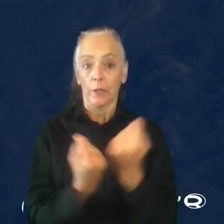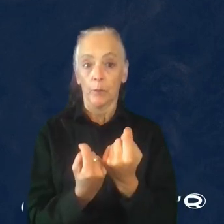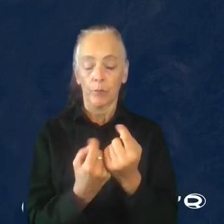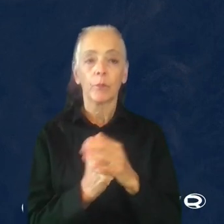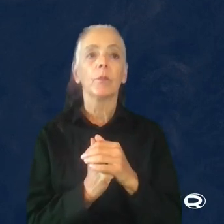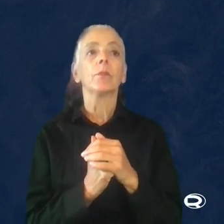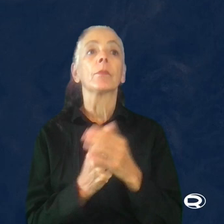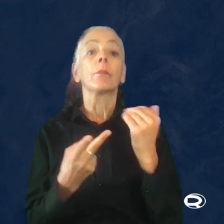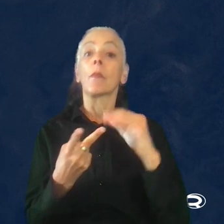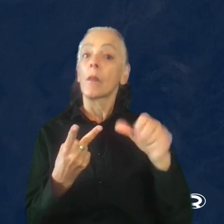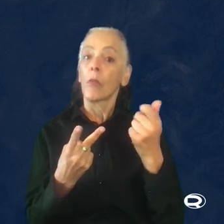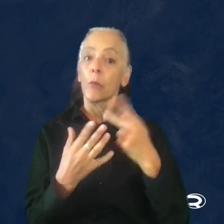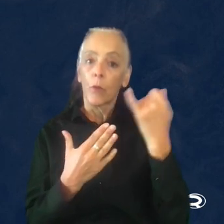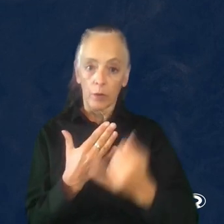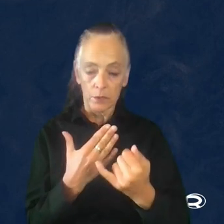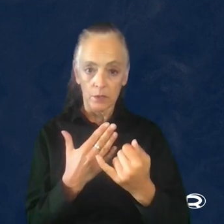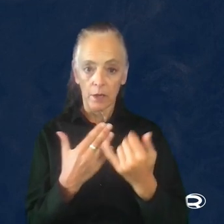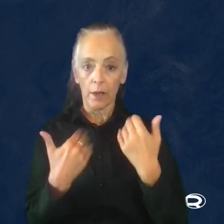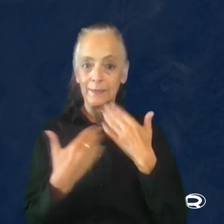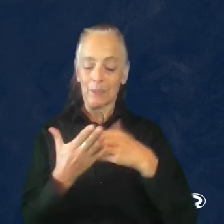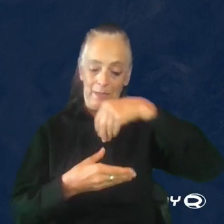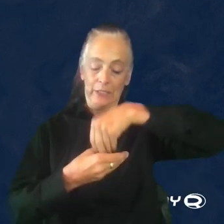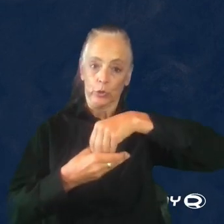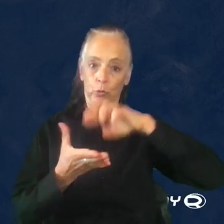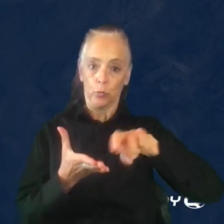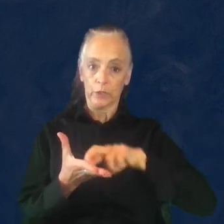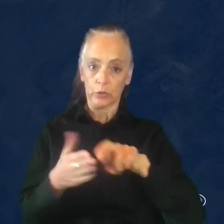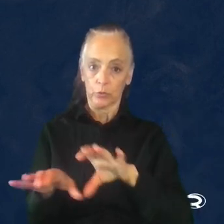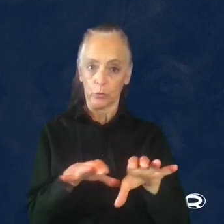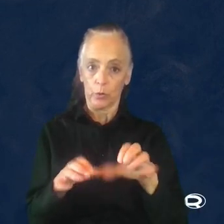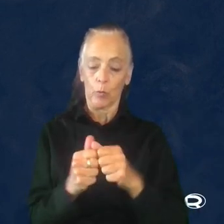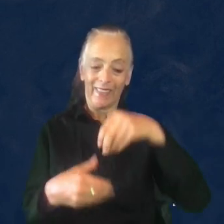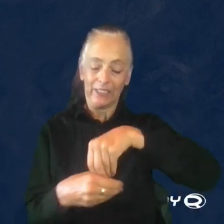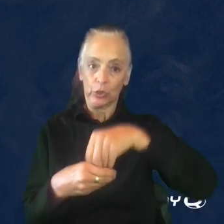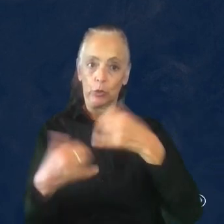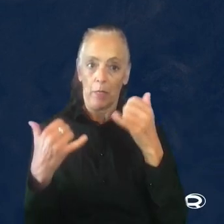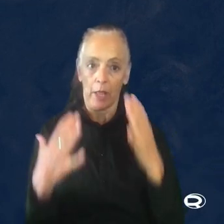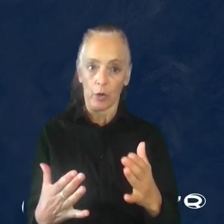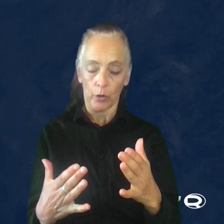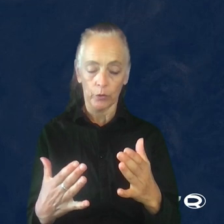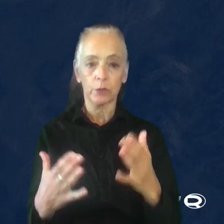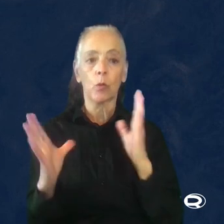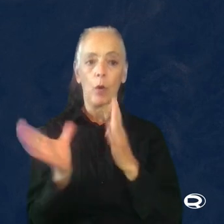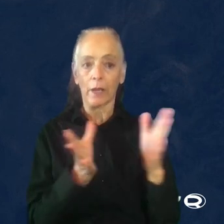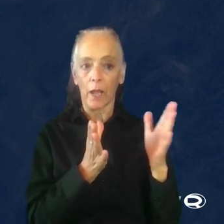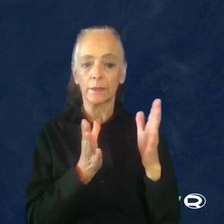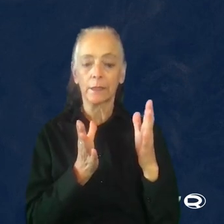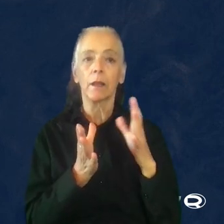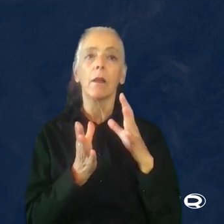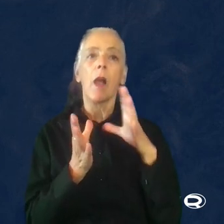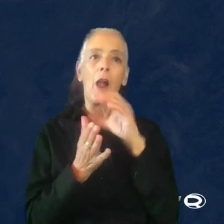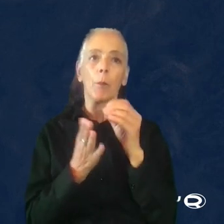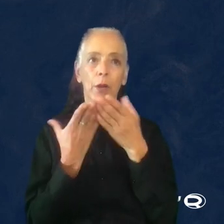On another project, there was some internal research that was being done. With internal players, they were organizing company-wide play tests.